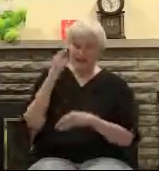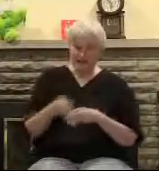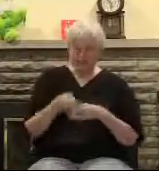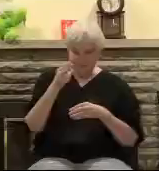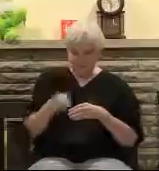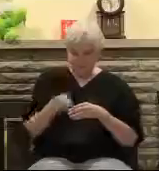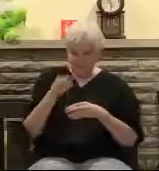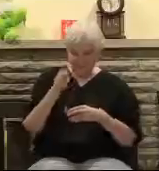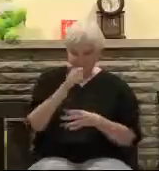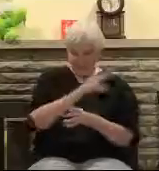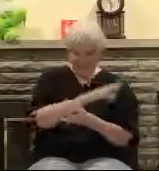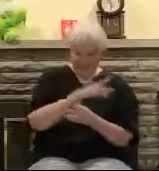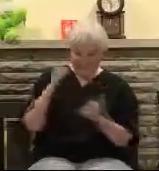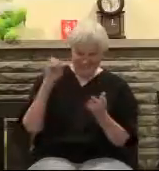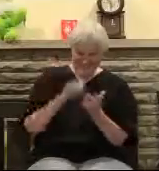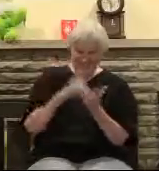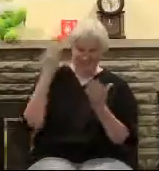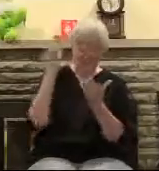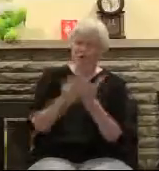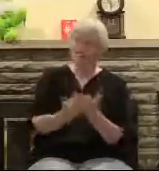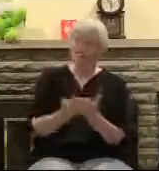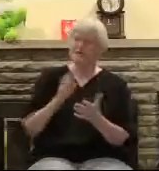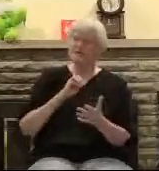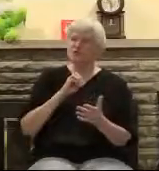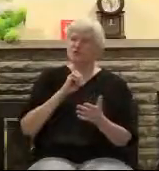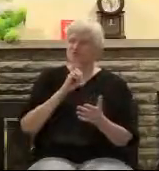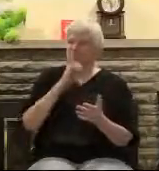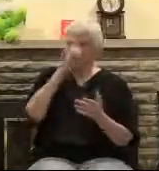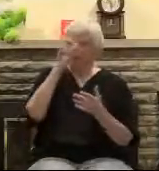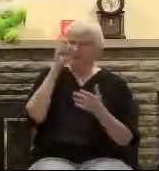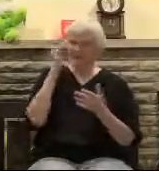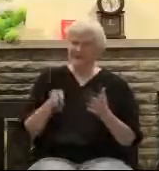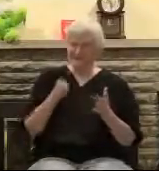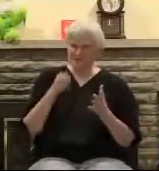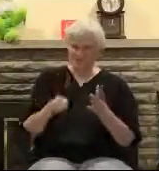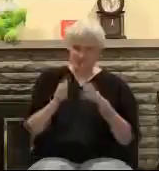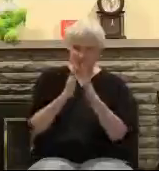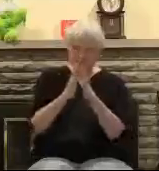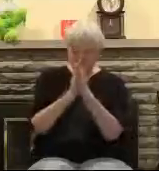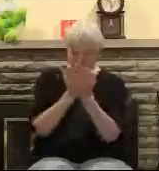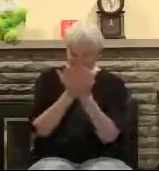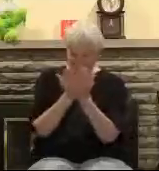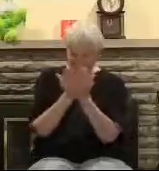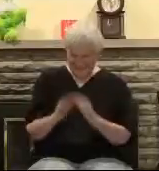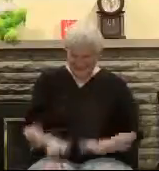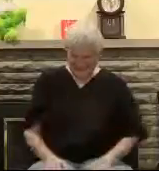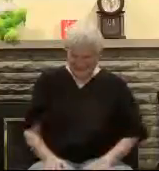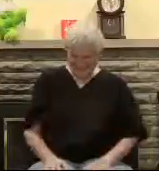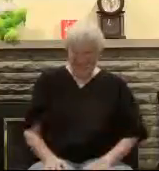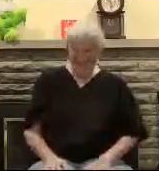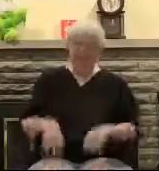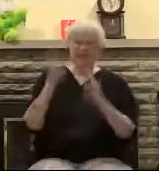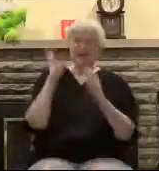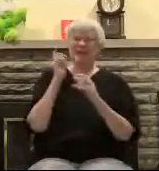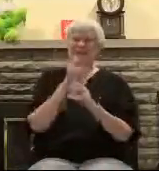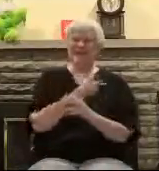itself is a proven historic document. And what we have today are a lot of self-appointed scholars who run around telling